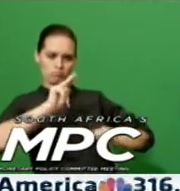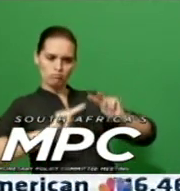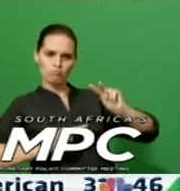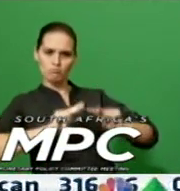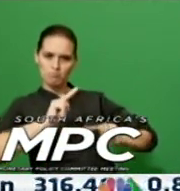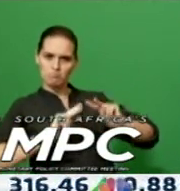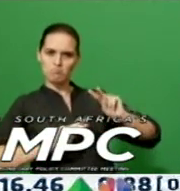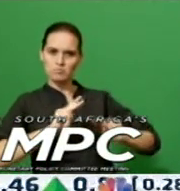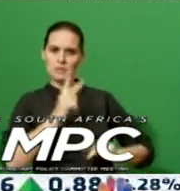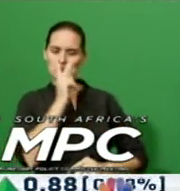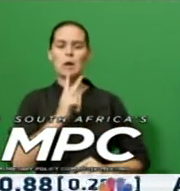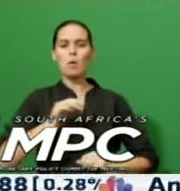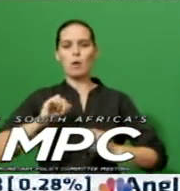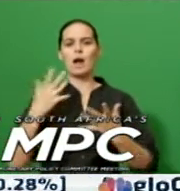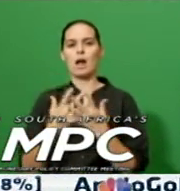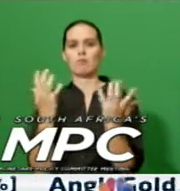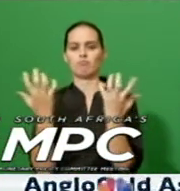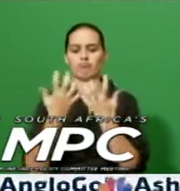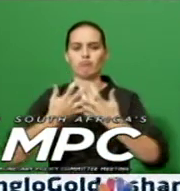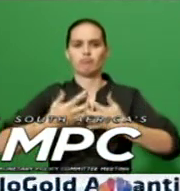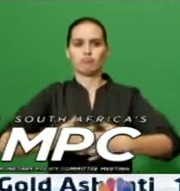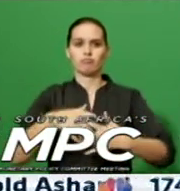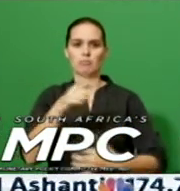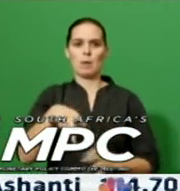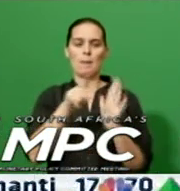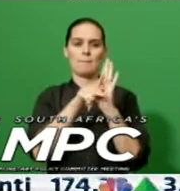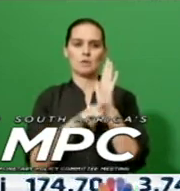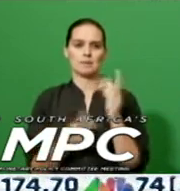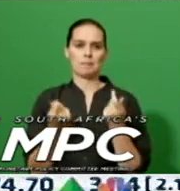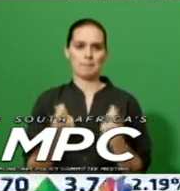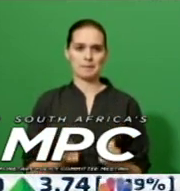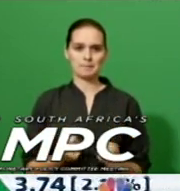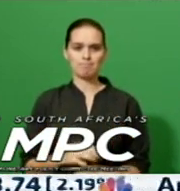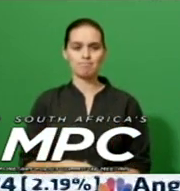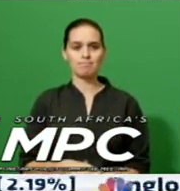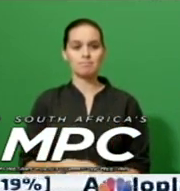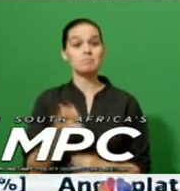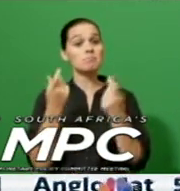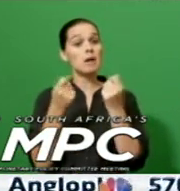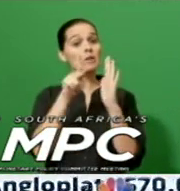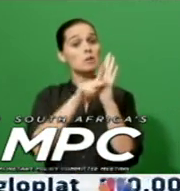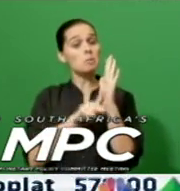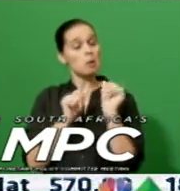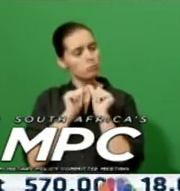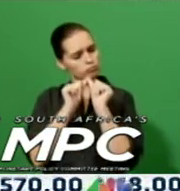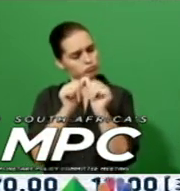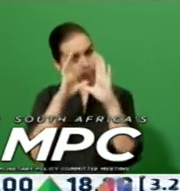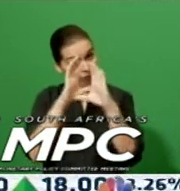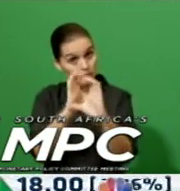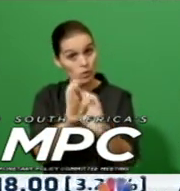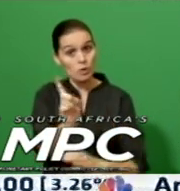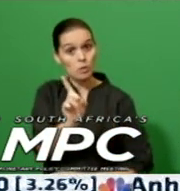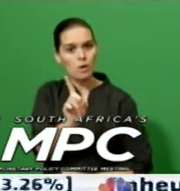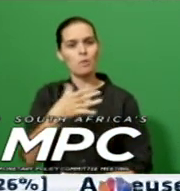to be broadly accommodative. Monetary policy actions will continue to focus on anchoring expectations